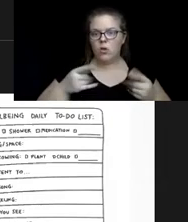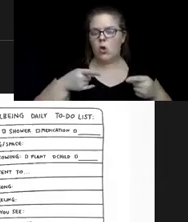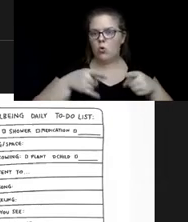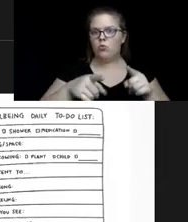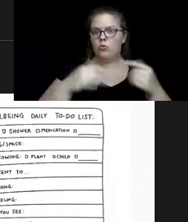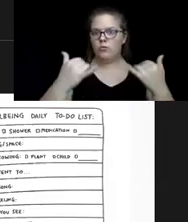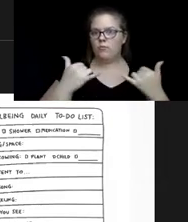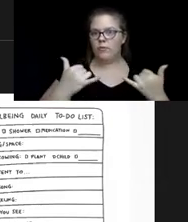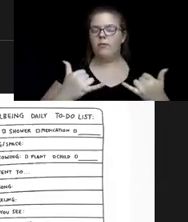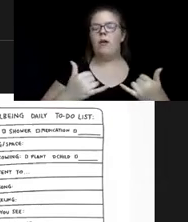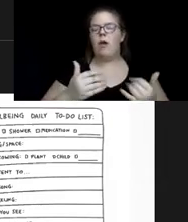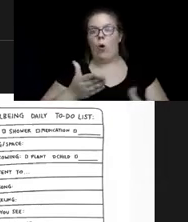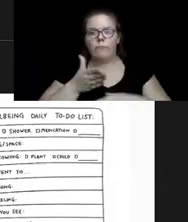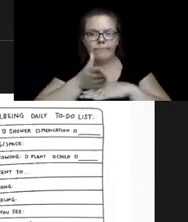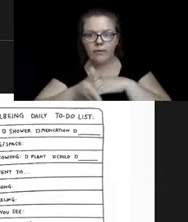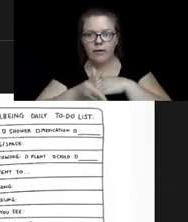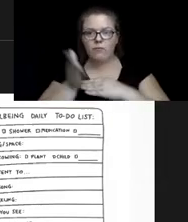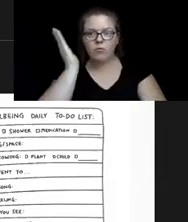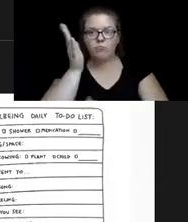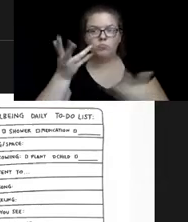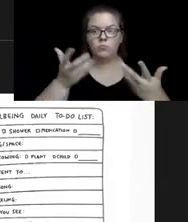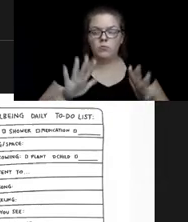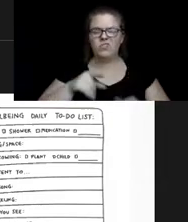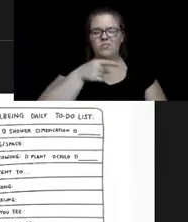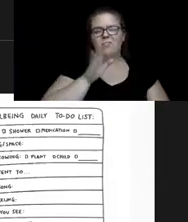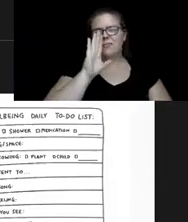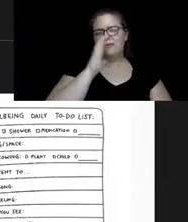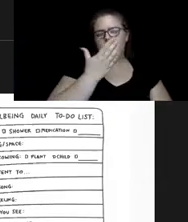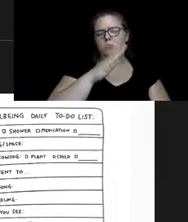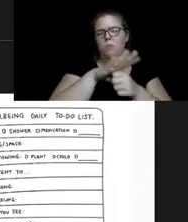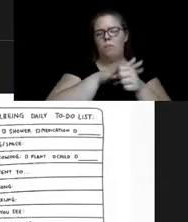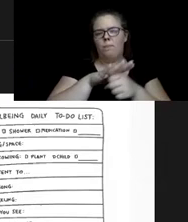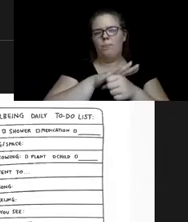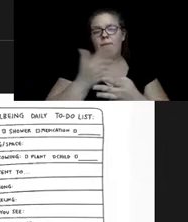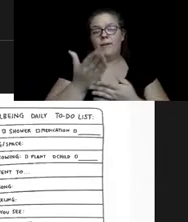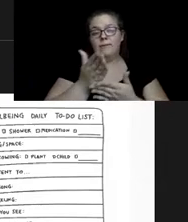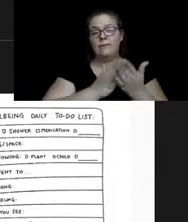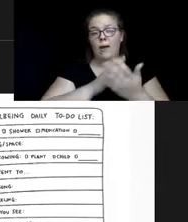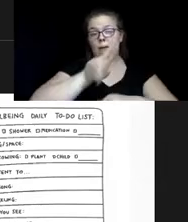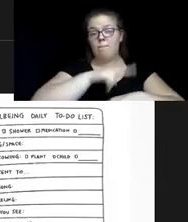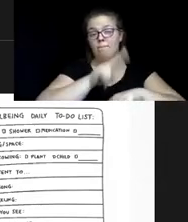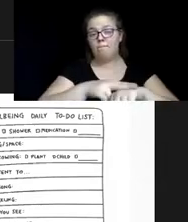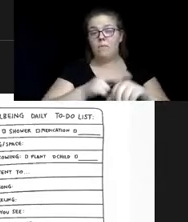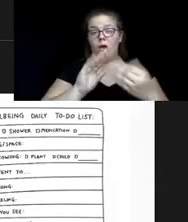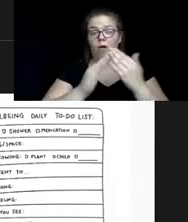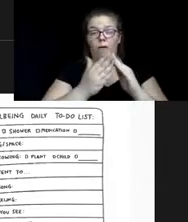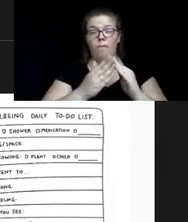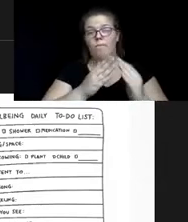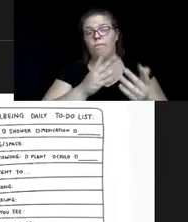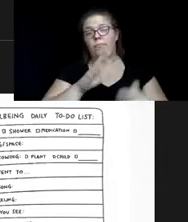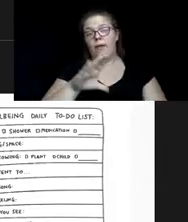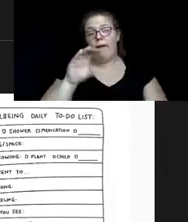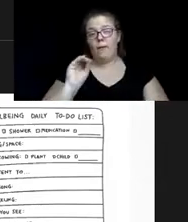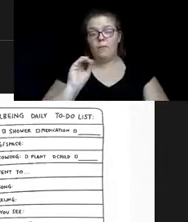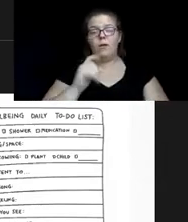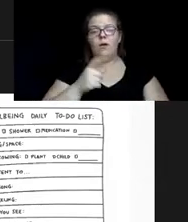afterwards. Because this seems to be an area where some national companies have taken part in